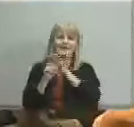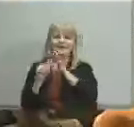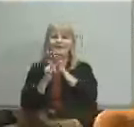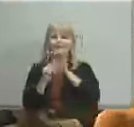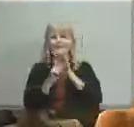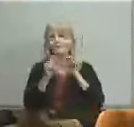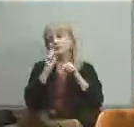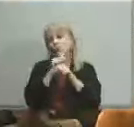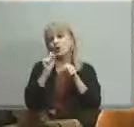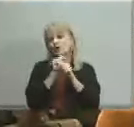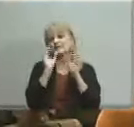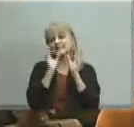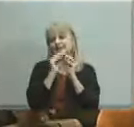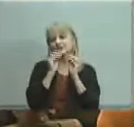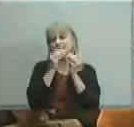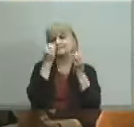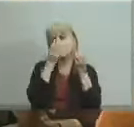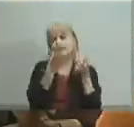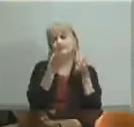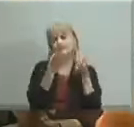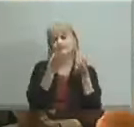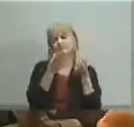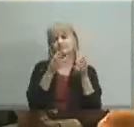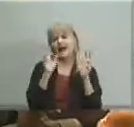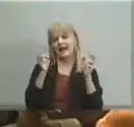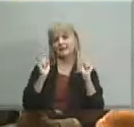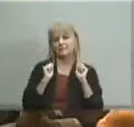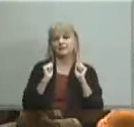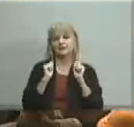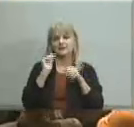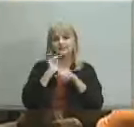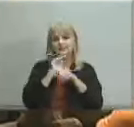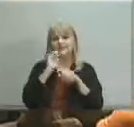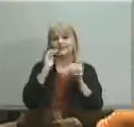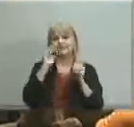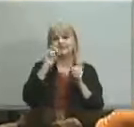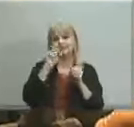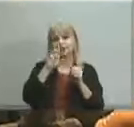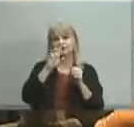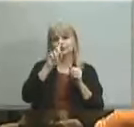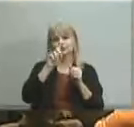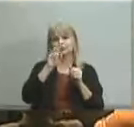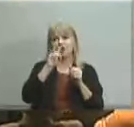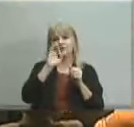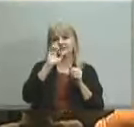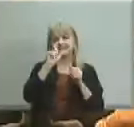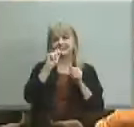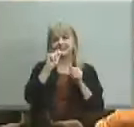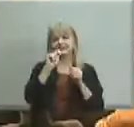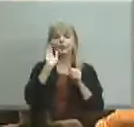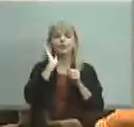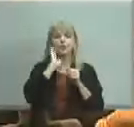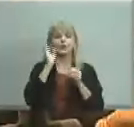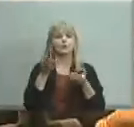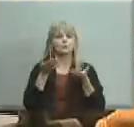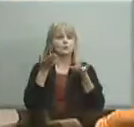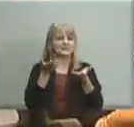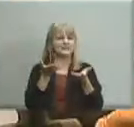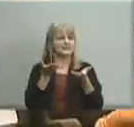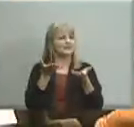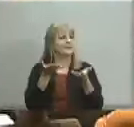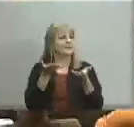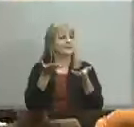and it was an information item uh tonight uh dr dosett is going to present to you uh the recommendation